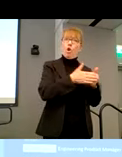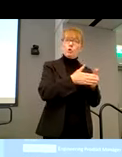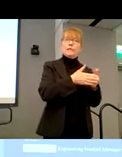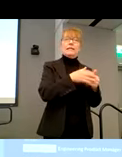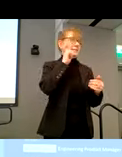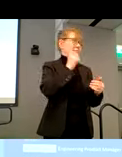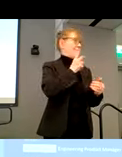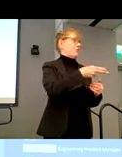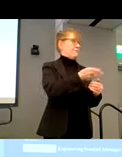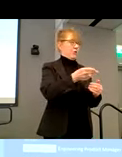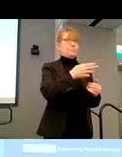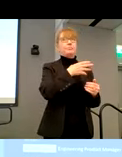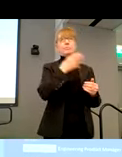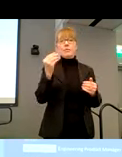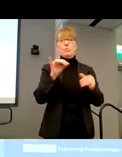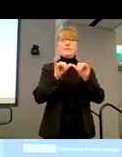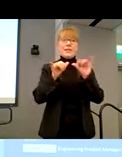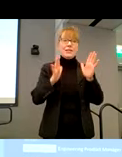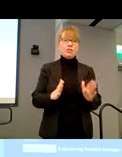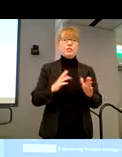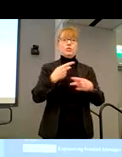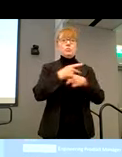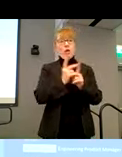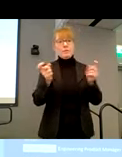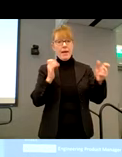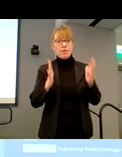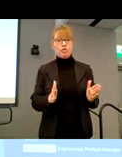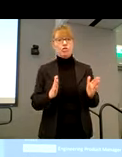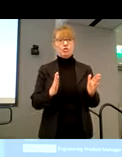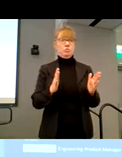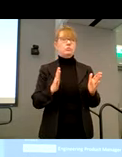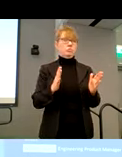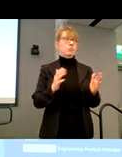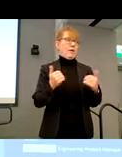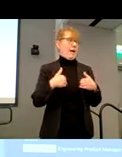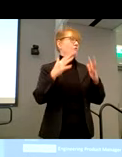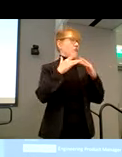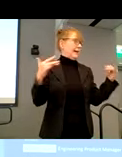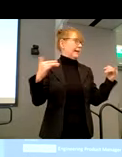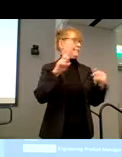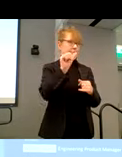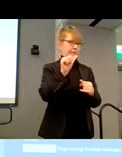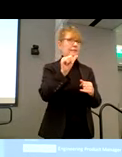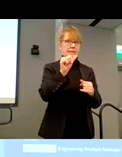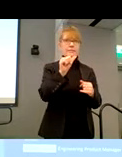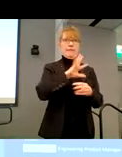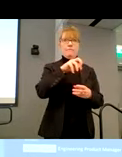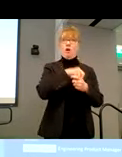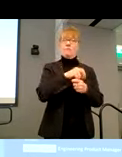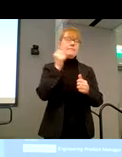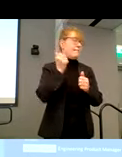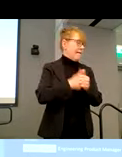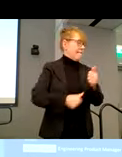hearing. Um, and then we also have engineers and product managers, uh, with a variety of disabilities, um, who are involved in every